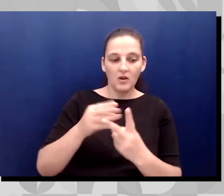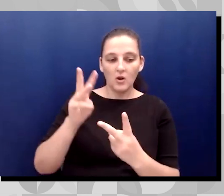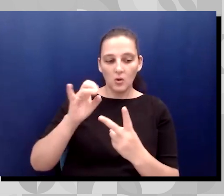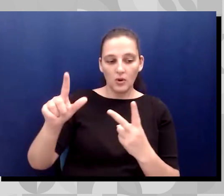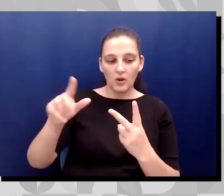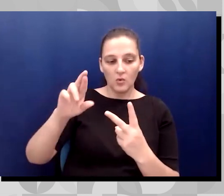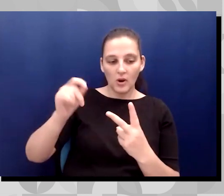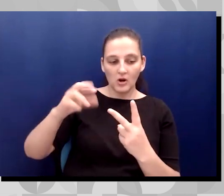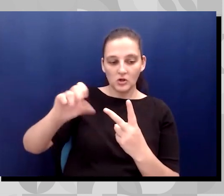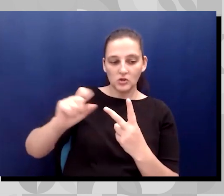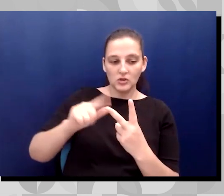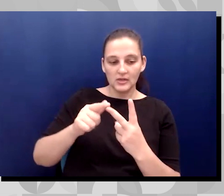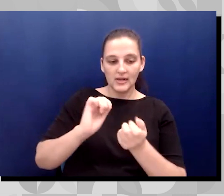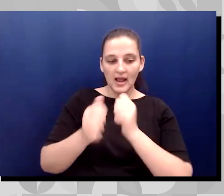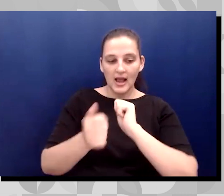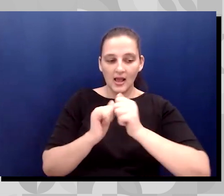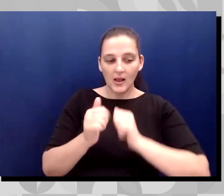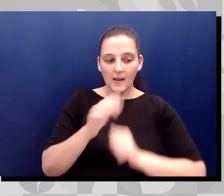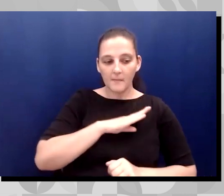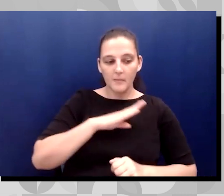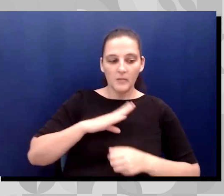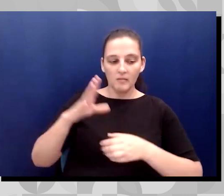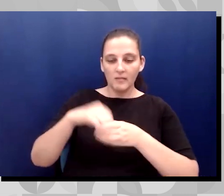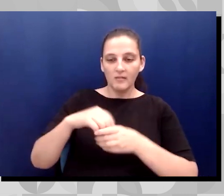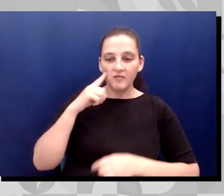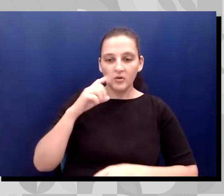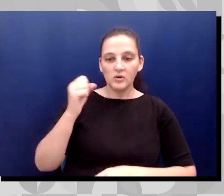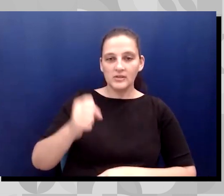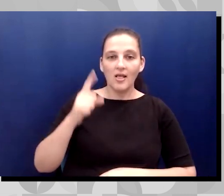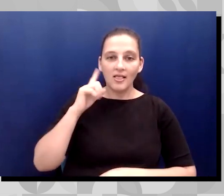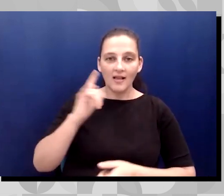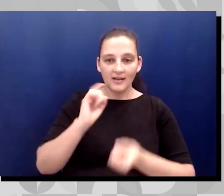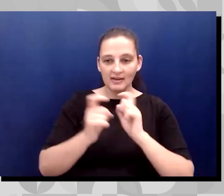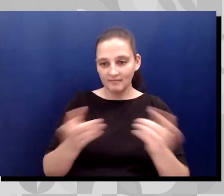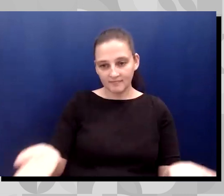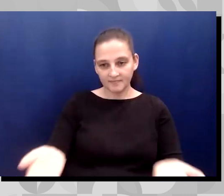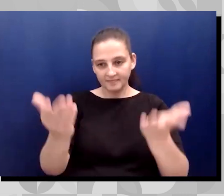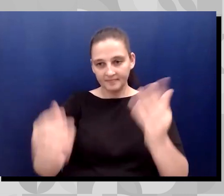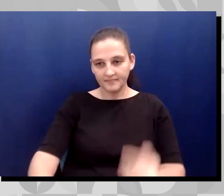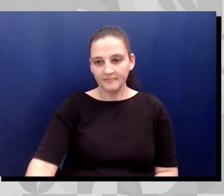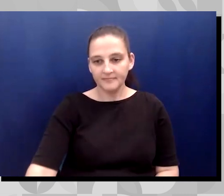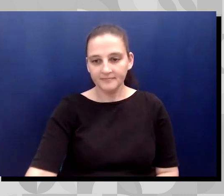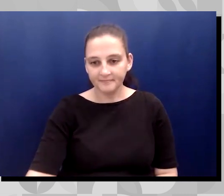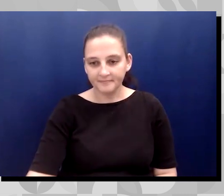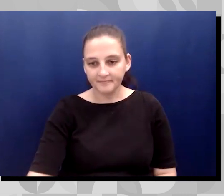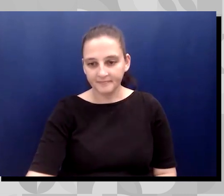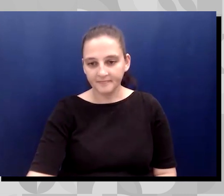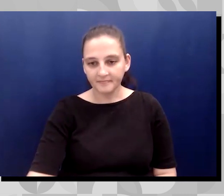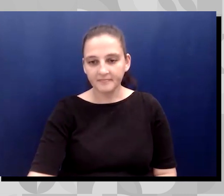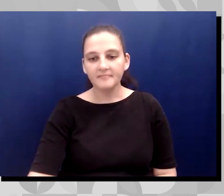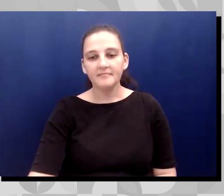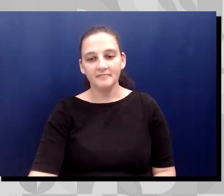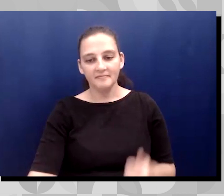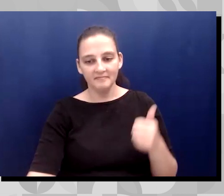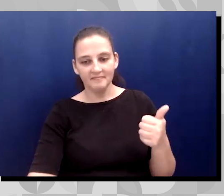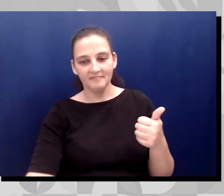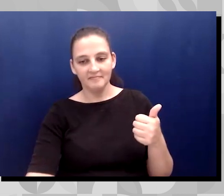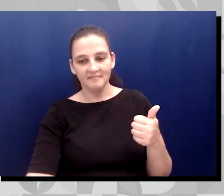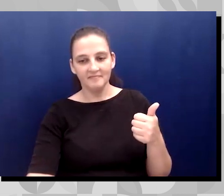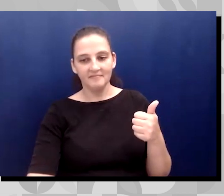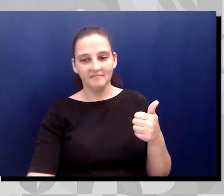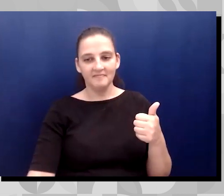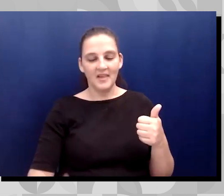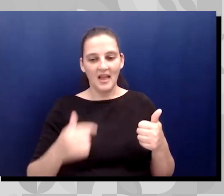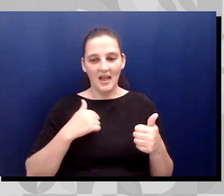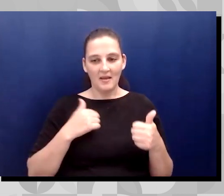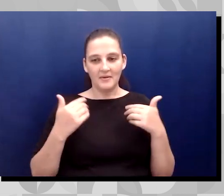board member of the SoCal adaptive team. Take it away y'all. All right. Very good. I'm going to start out. Um, I